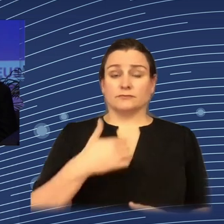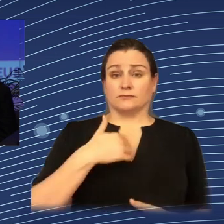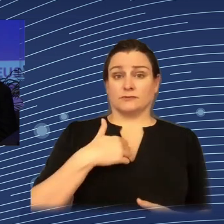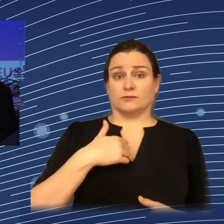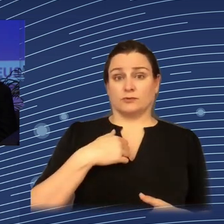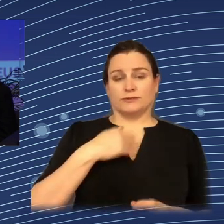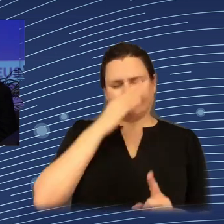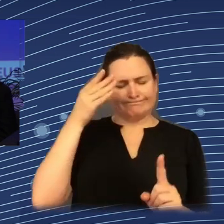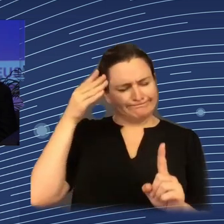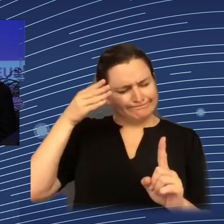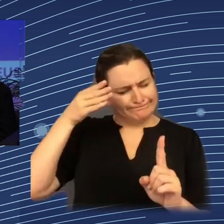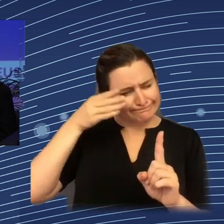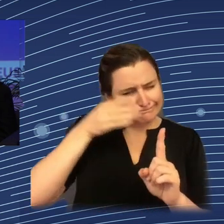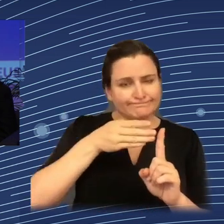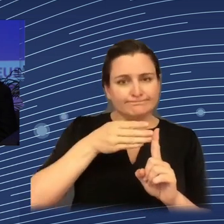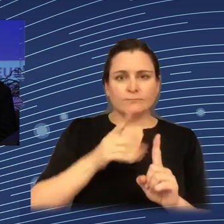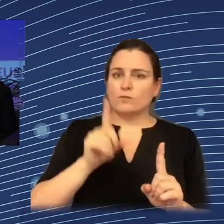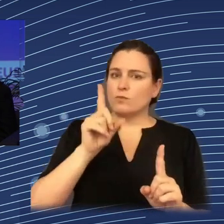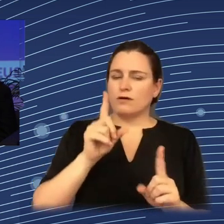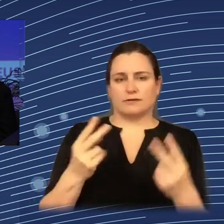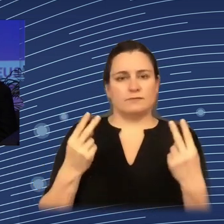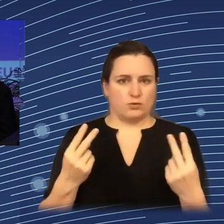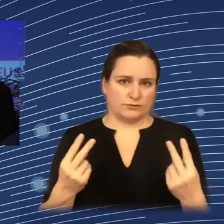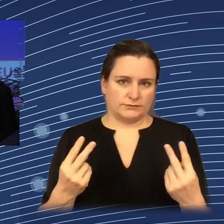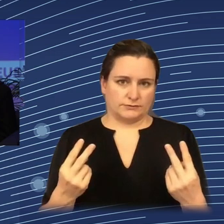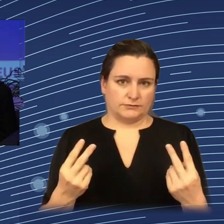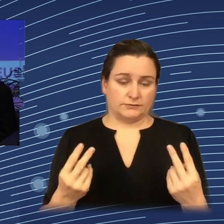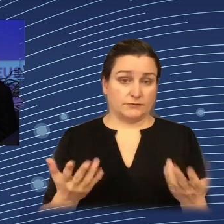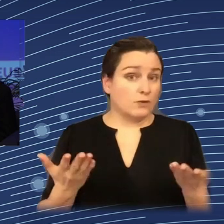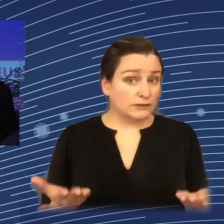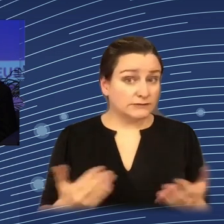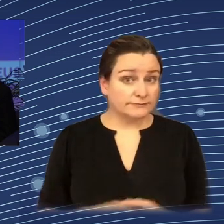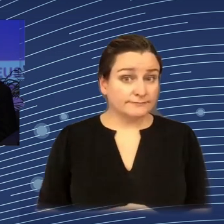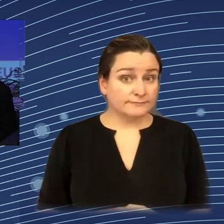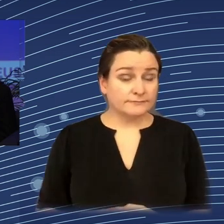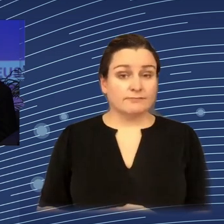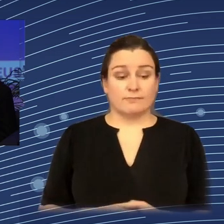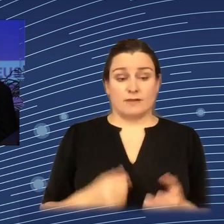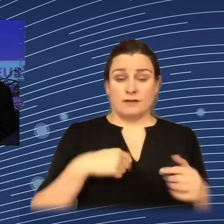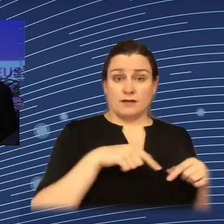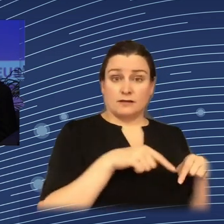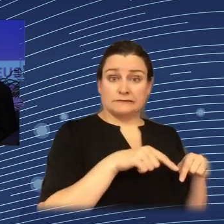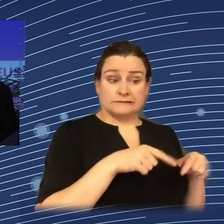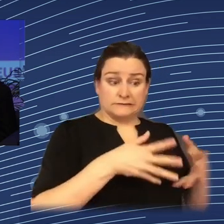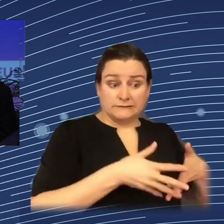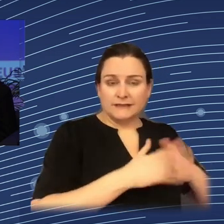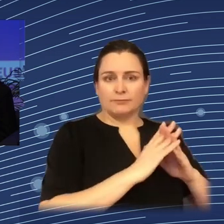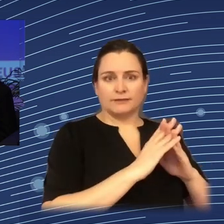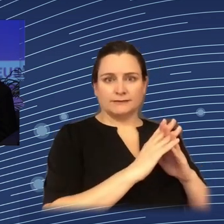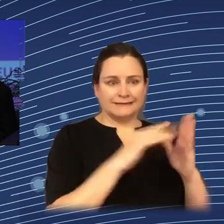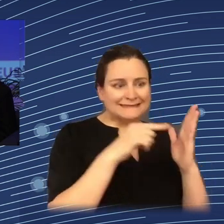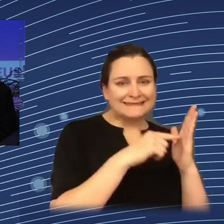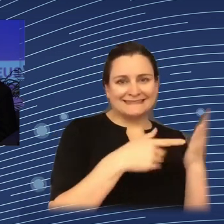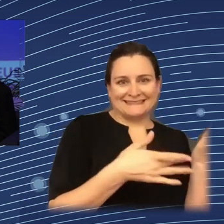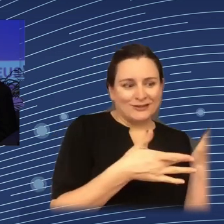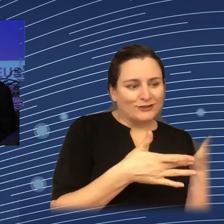design. And this says that the people that we design for, that we develop solutions for, are not only